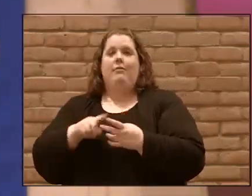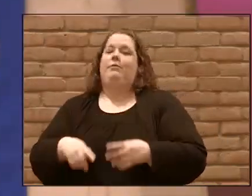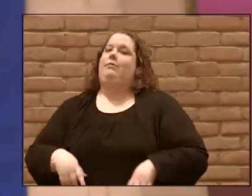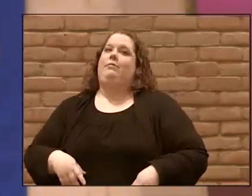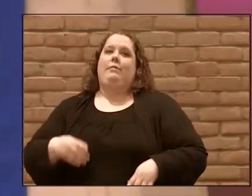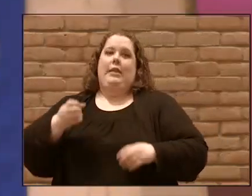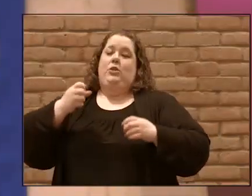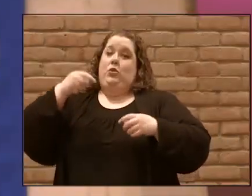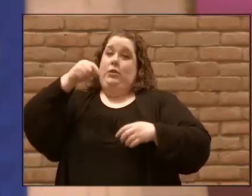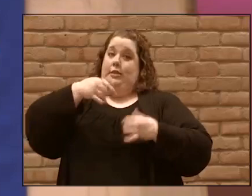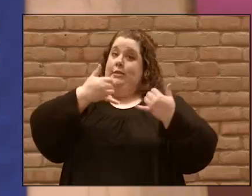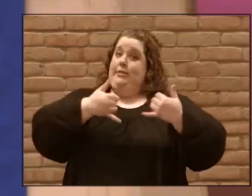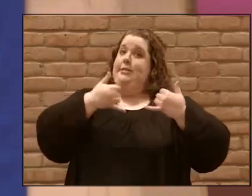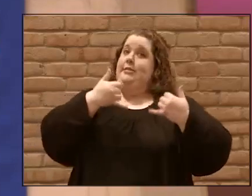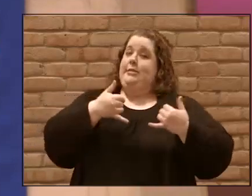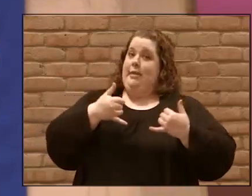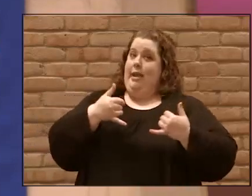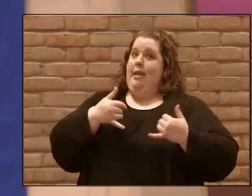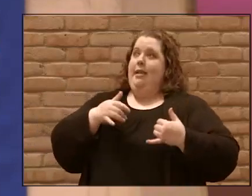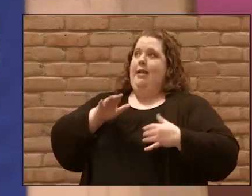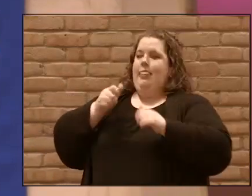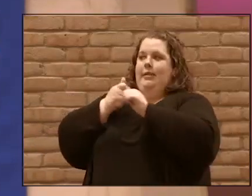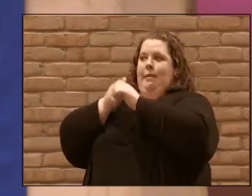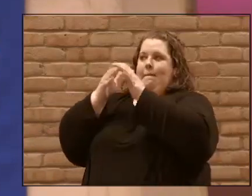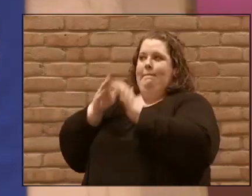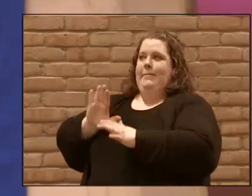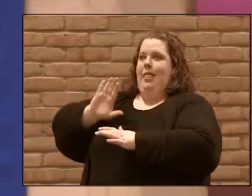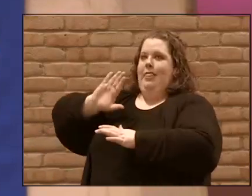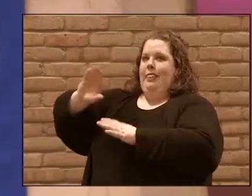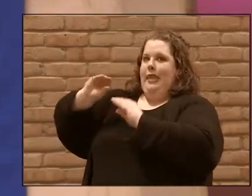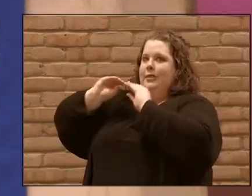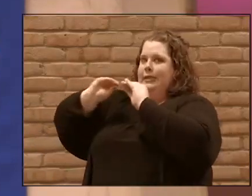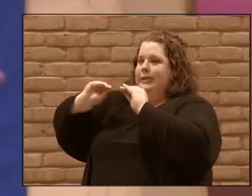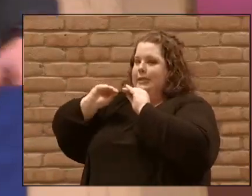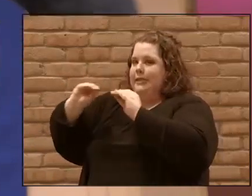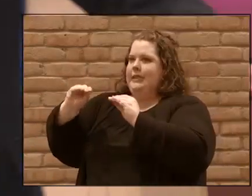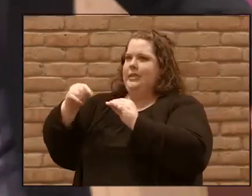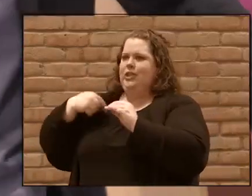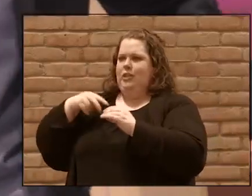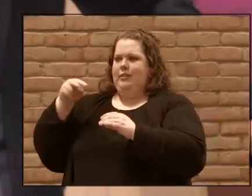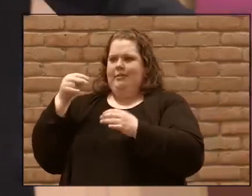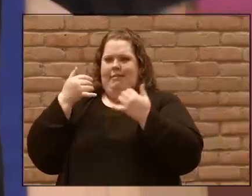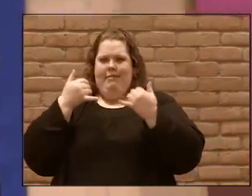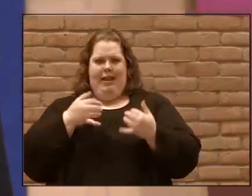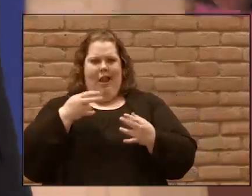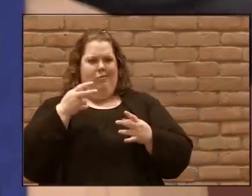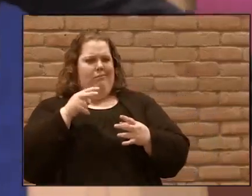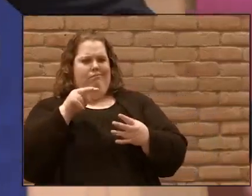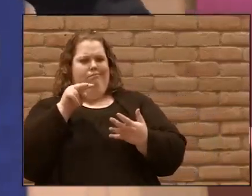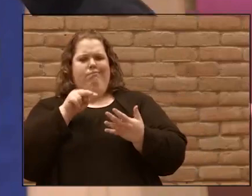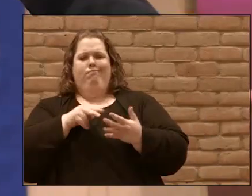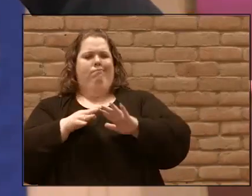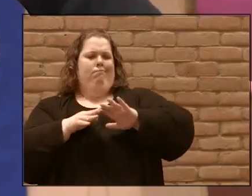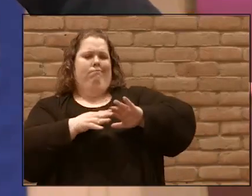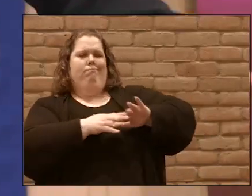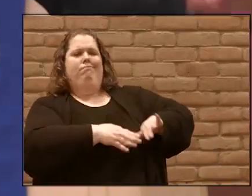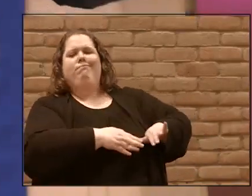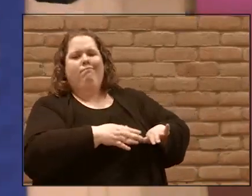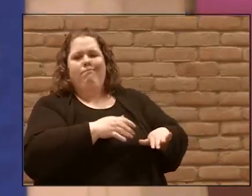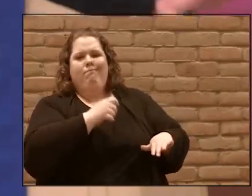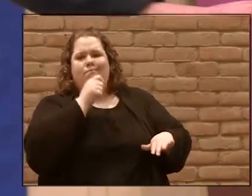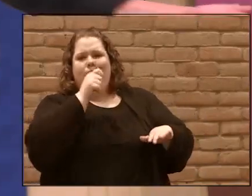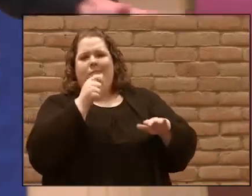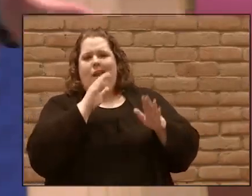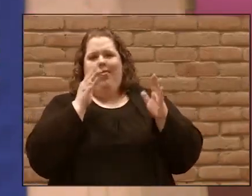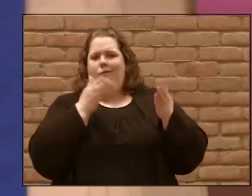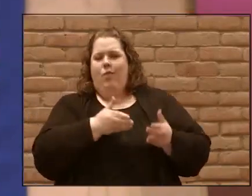churches today have taken the apostles' teaching. They've taken the teachings of Jesus and they sort of set them to the side and they're peripheral. But